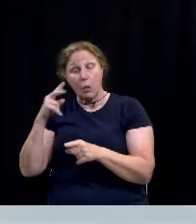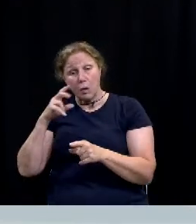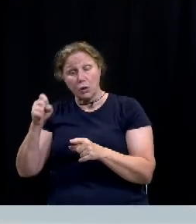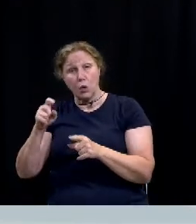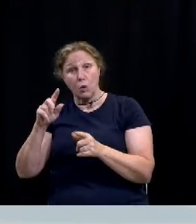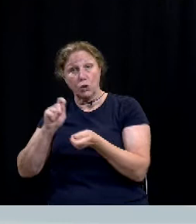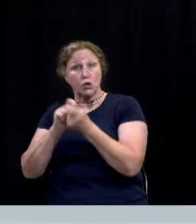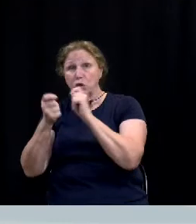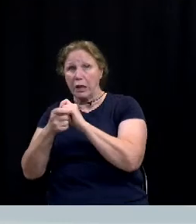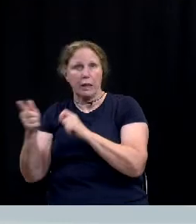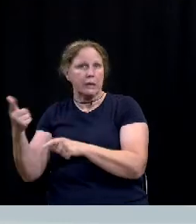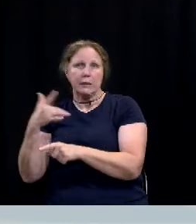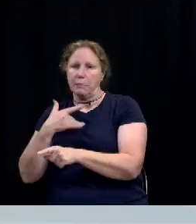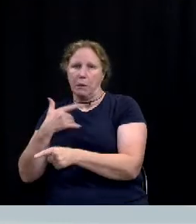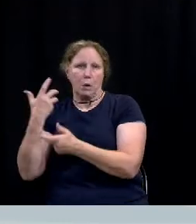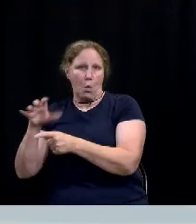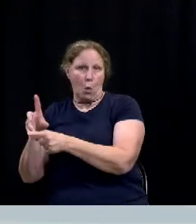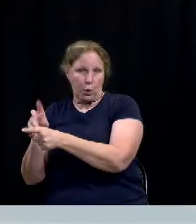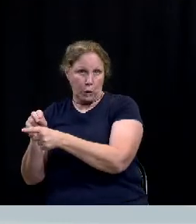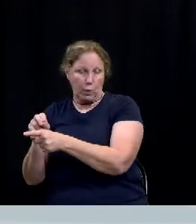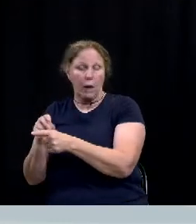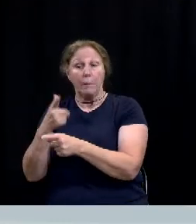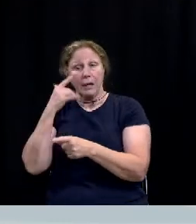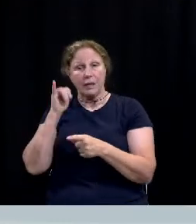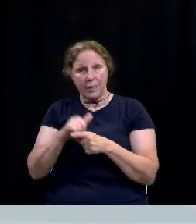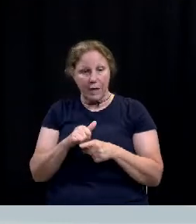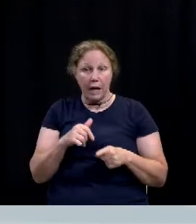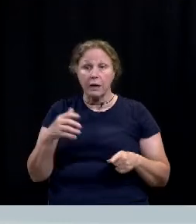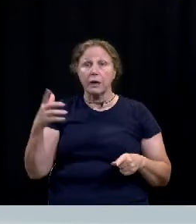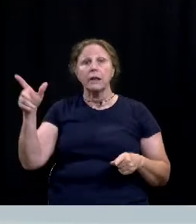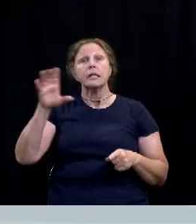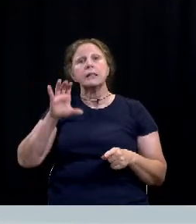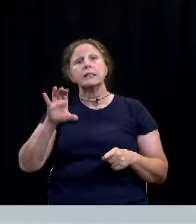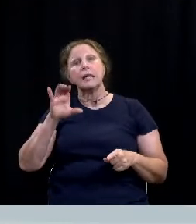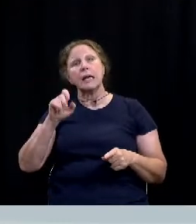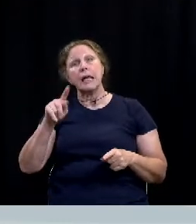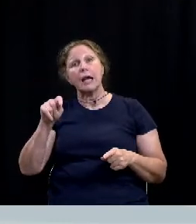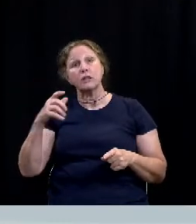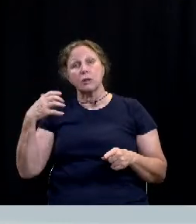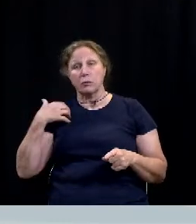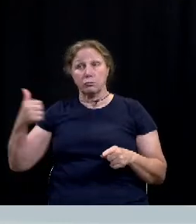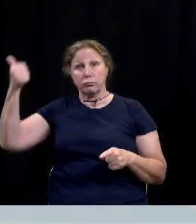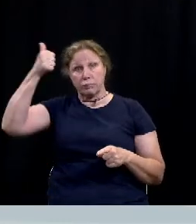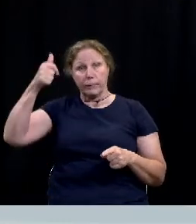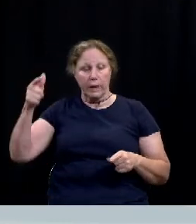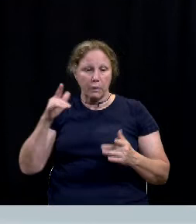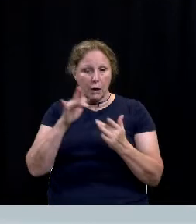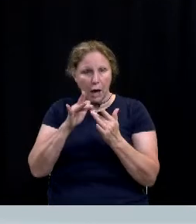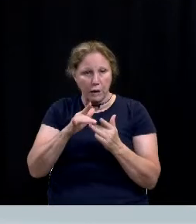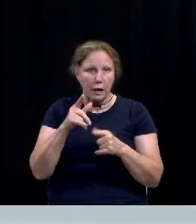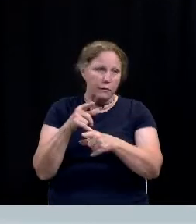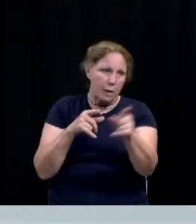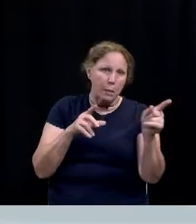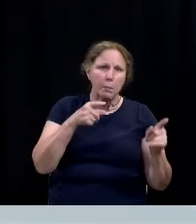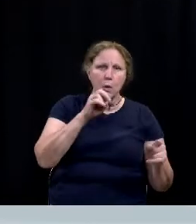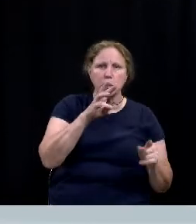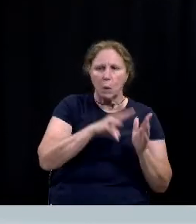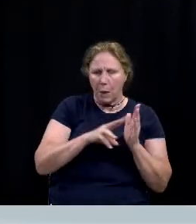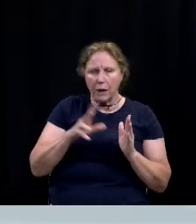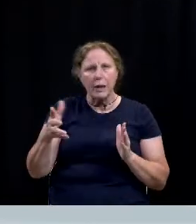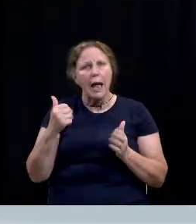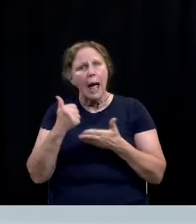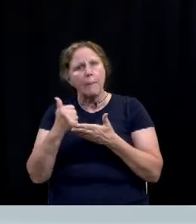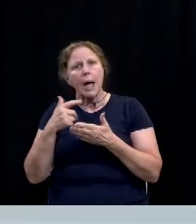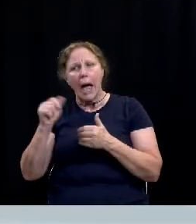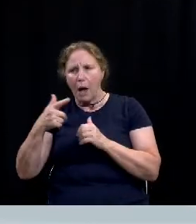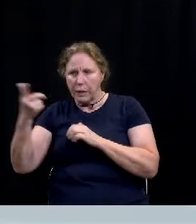towards reducing criminal behavior as a result the sergeant over the CCAST unit has reached out to resources including Prosper Waco to gauge the potential